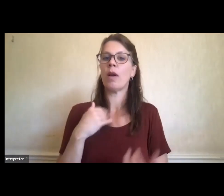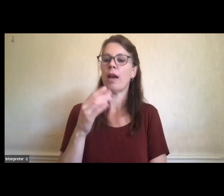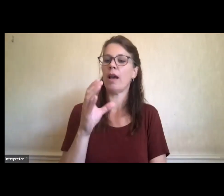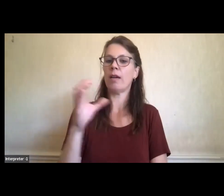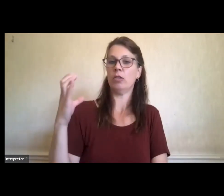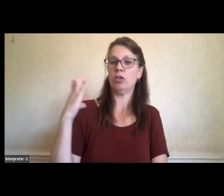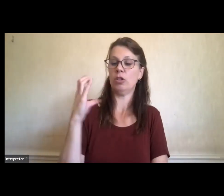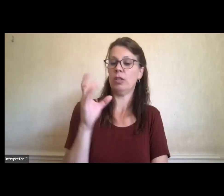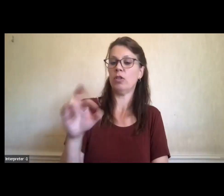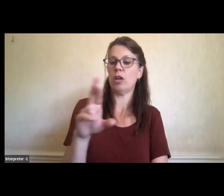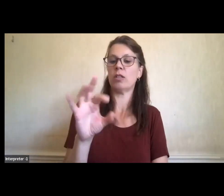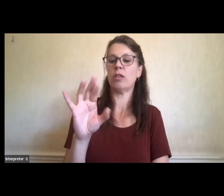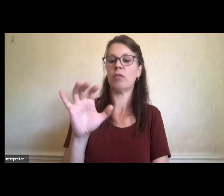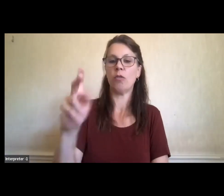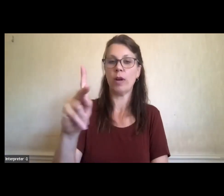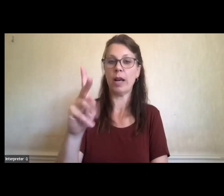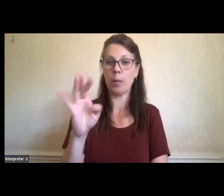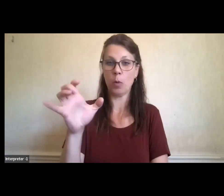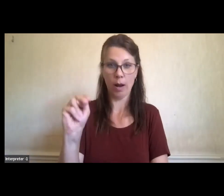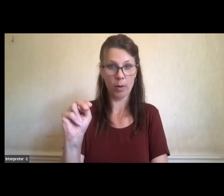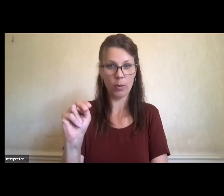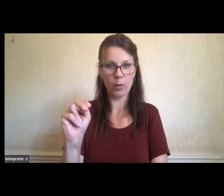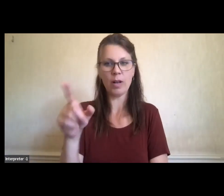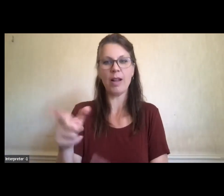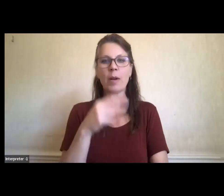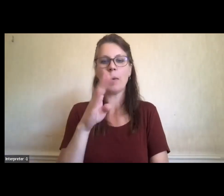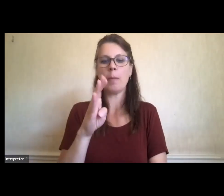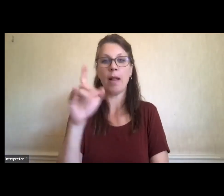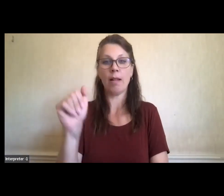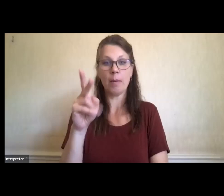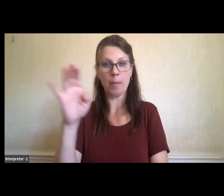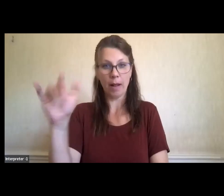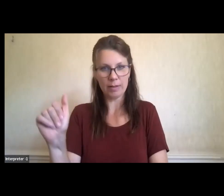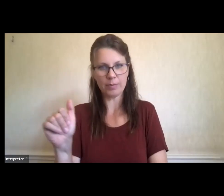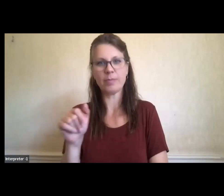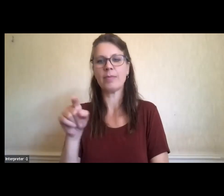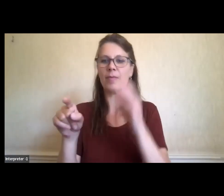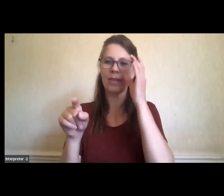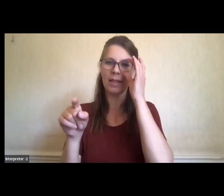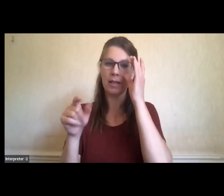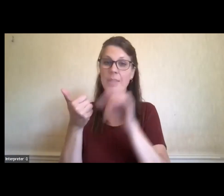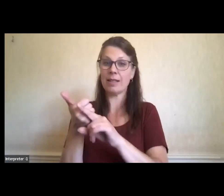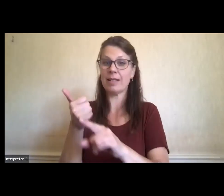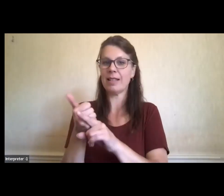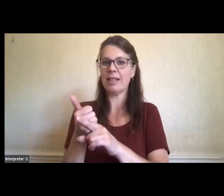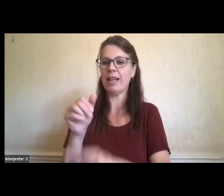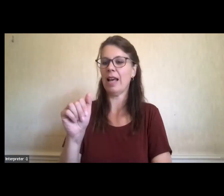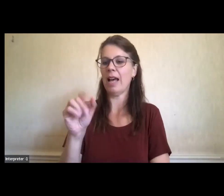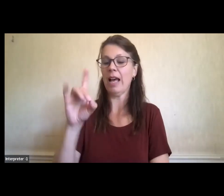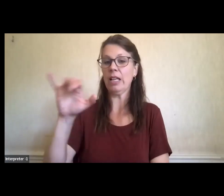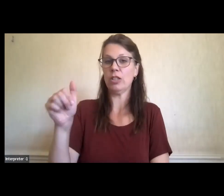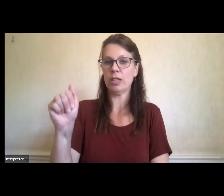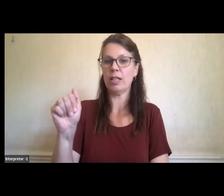healthsick nation of Bella Bella. Frank is an adjunct professor in resource and environmental